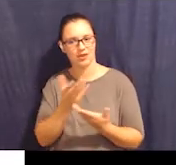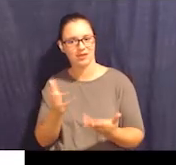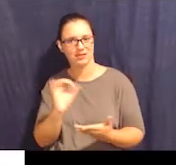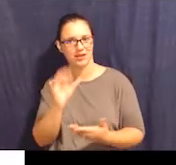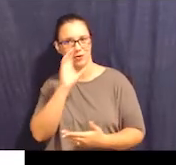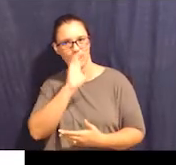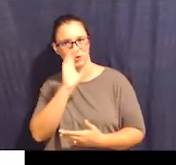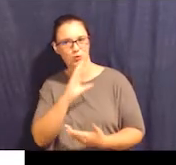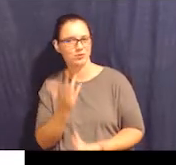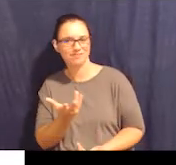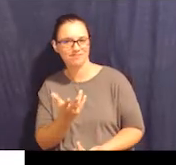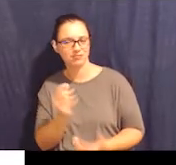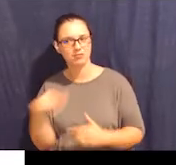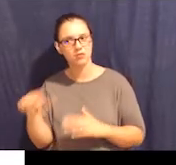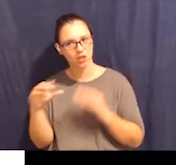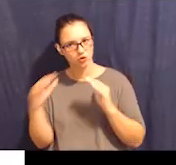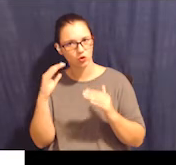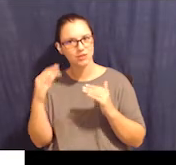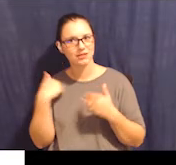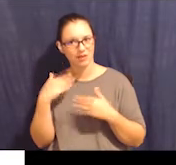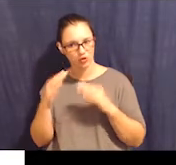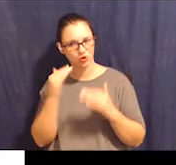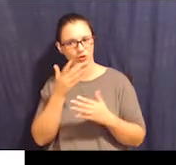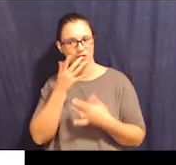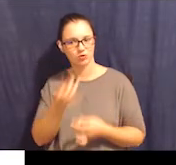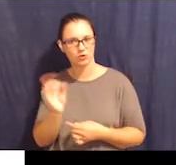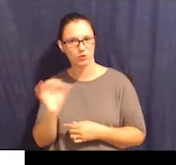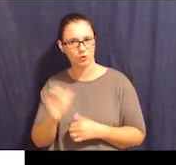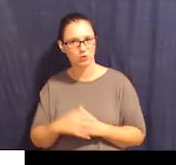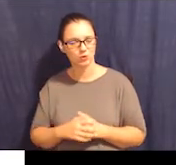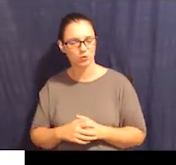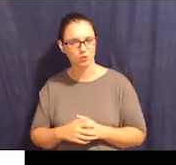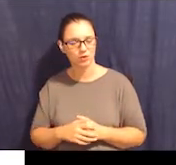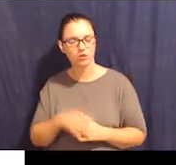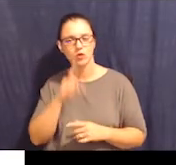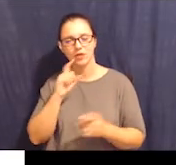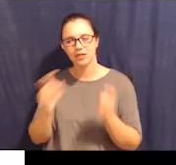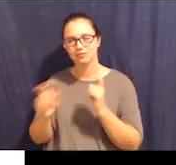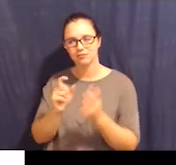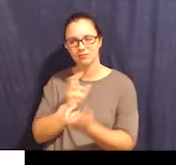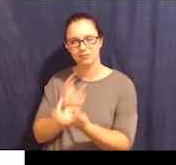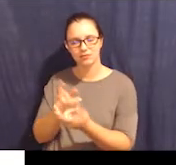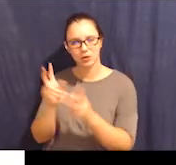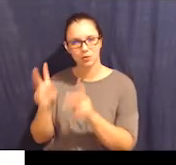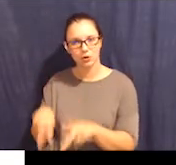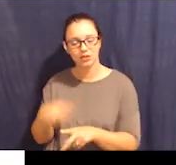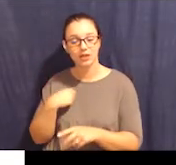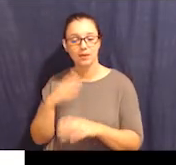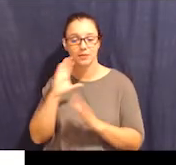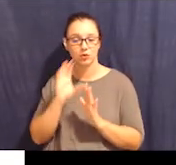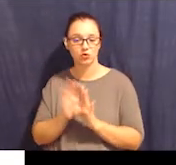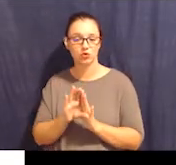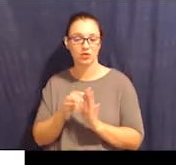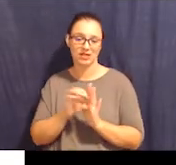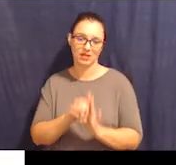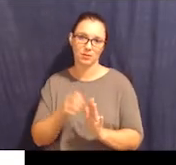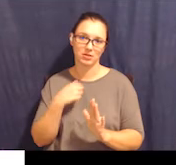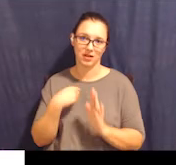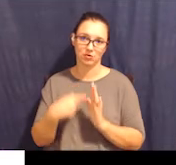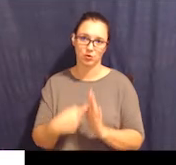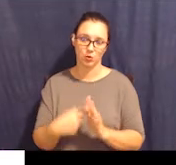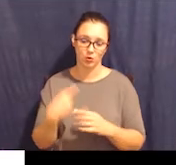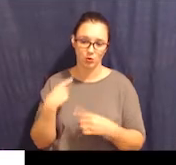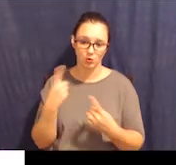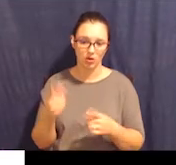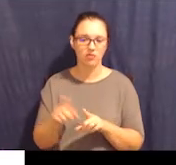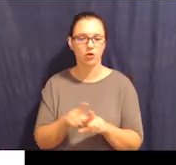So really tailor it to the person that the picture that I, the examples that I've shown you, I've also tried to use images that are